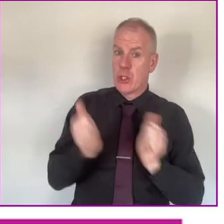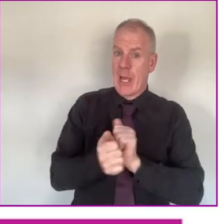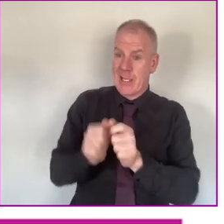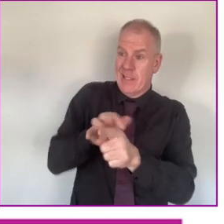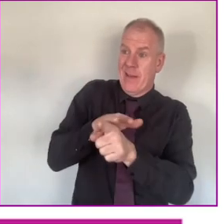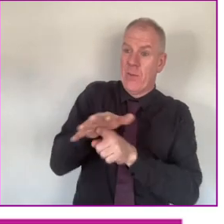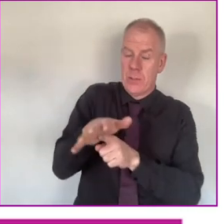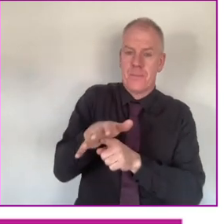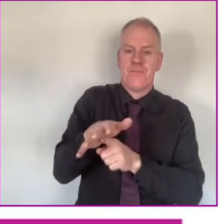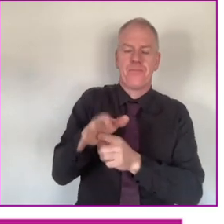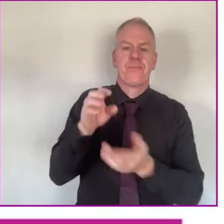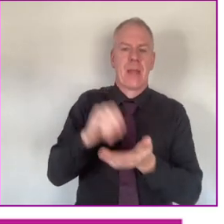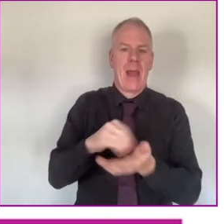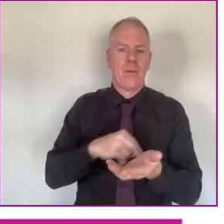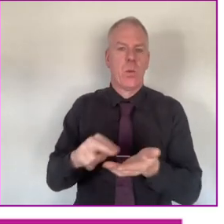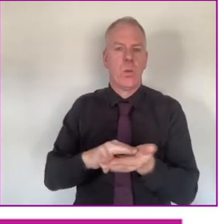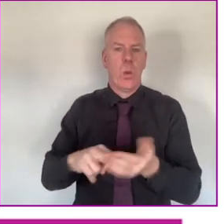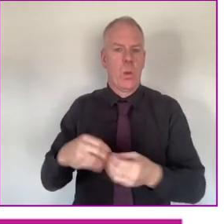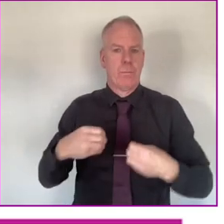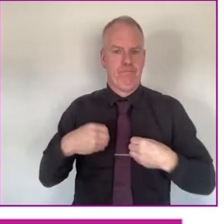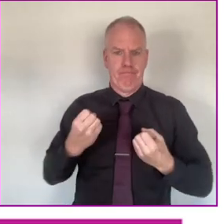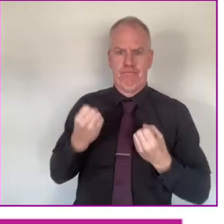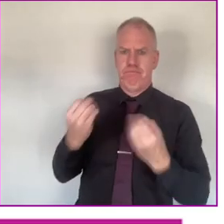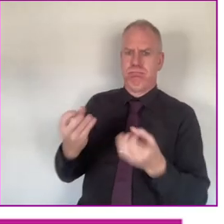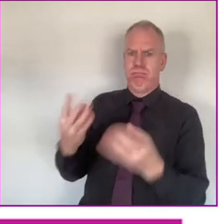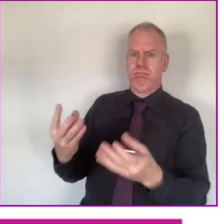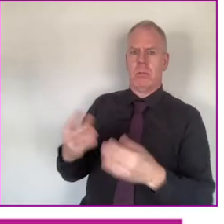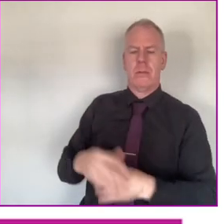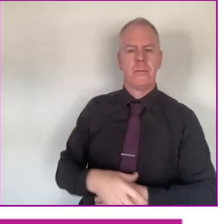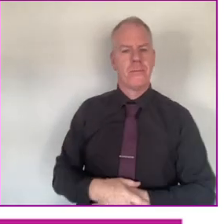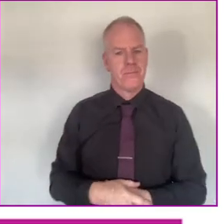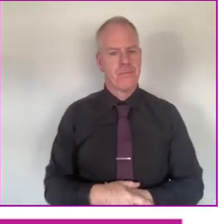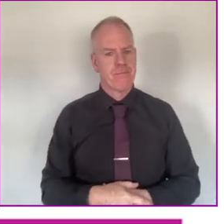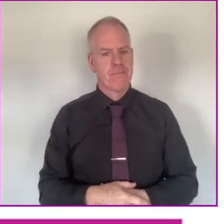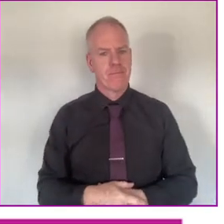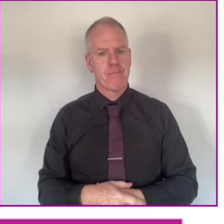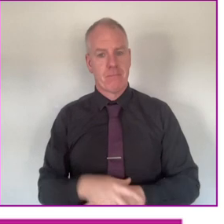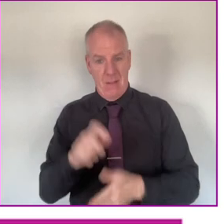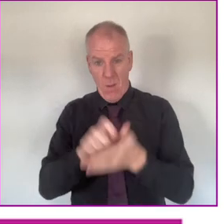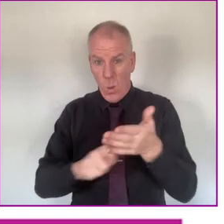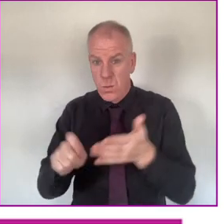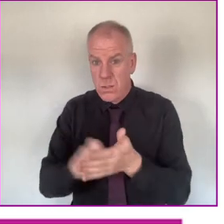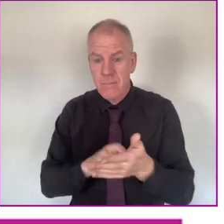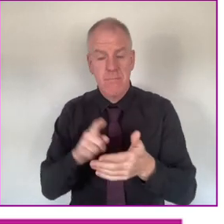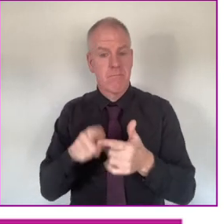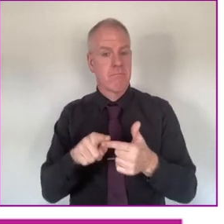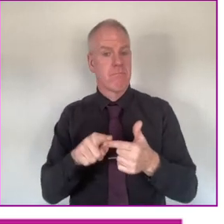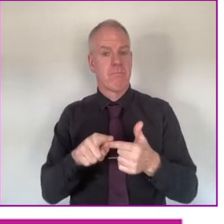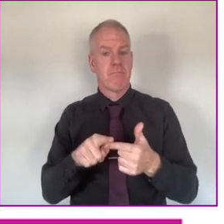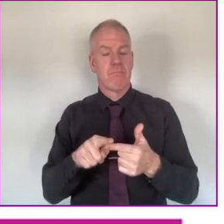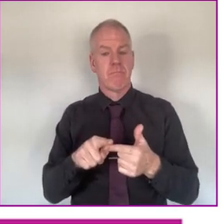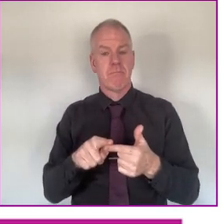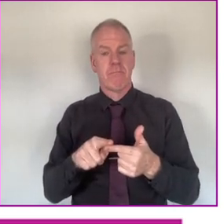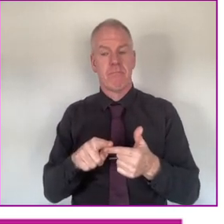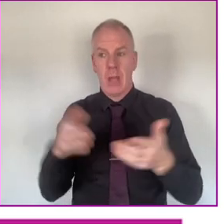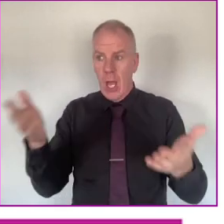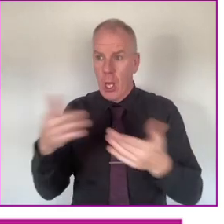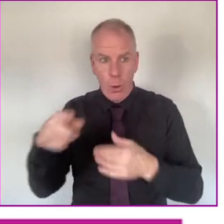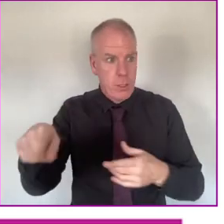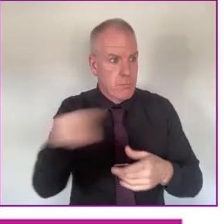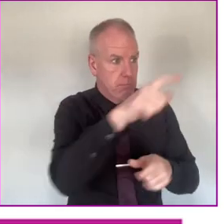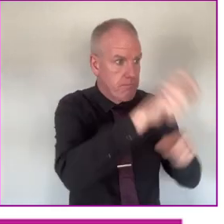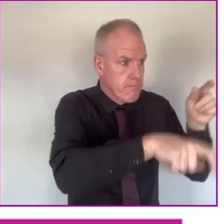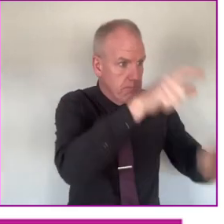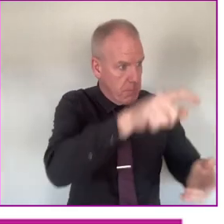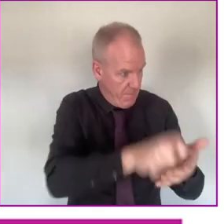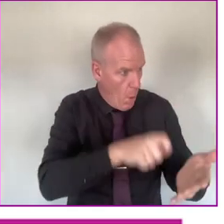want change, you have to use your voice. You have to vote. You have to